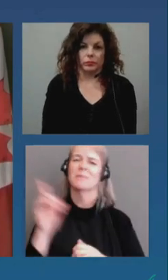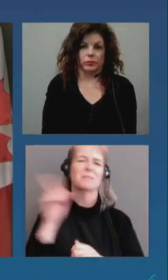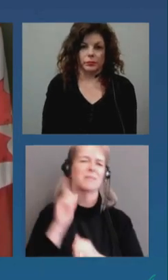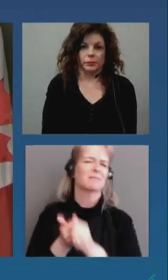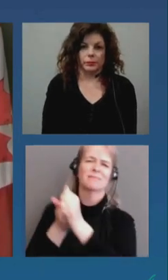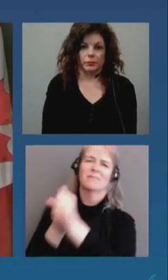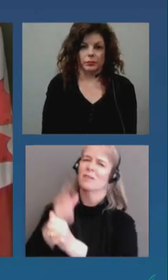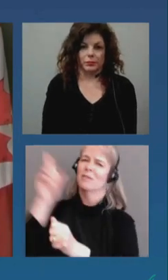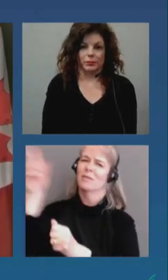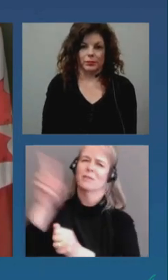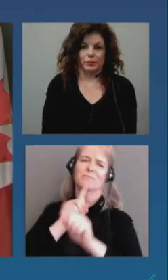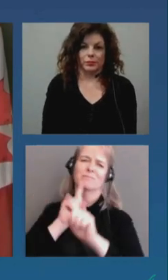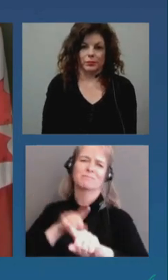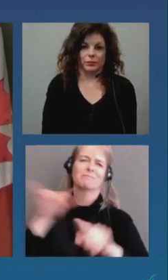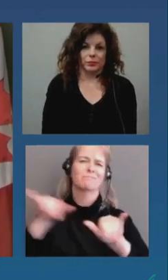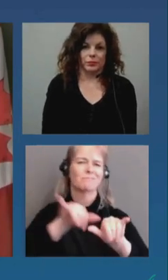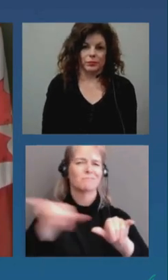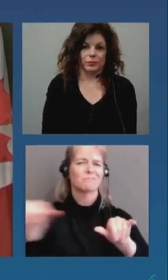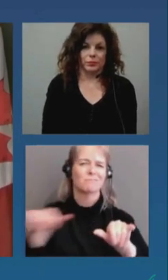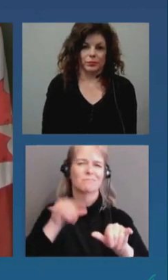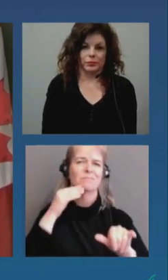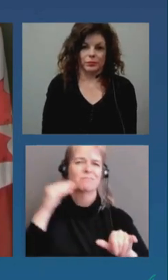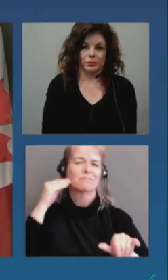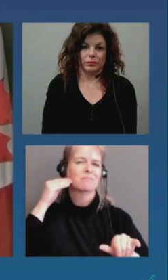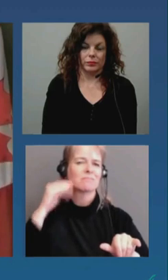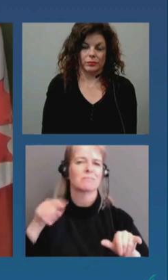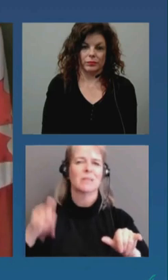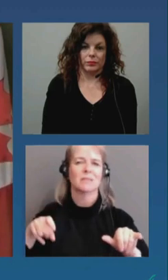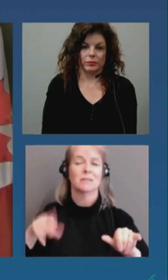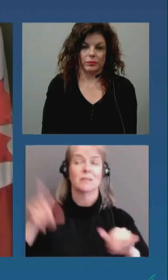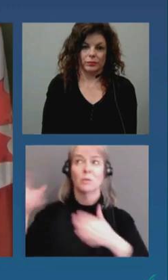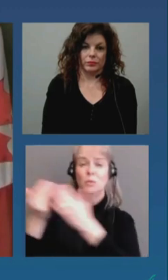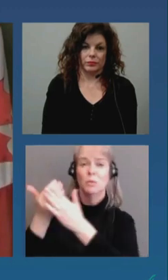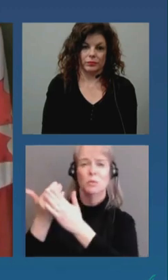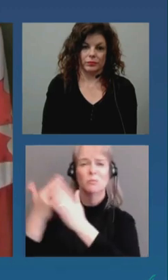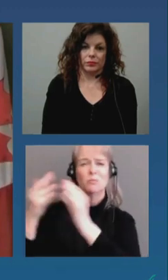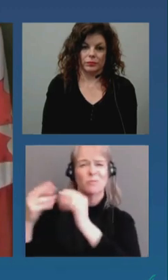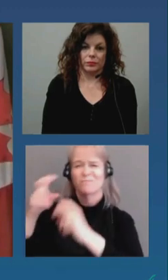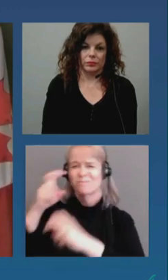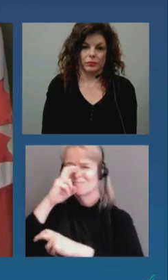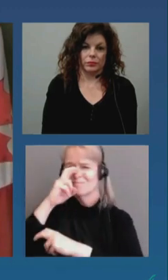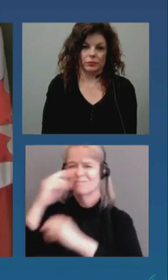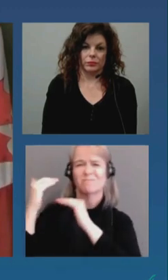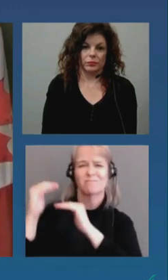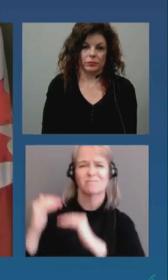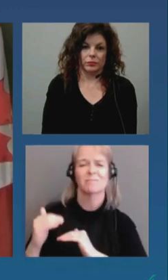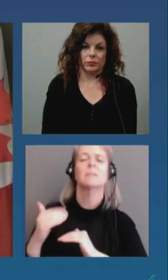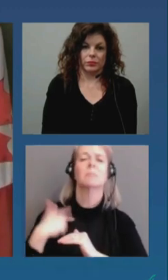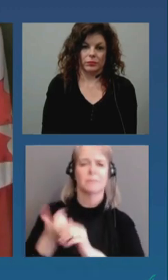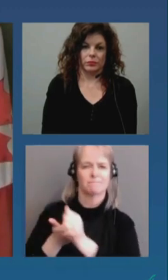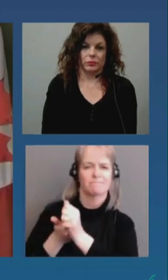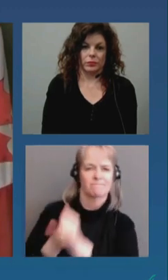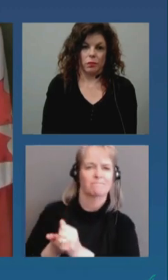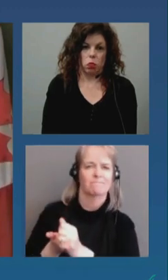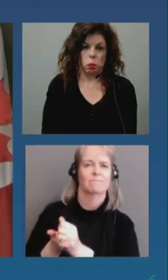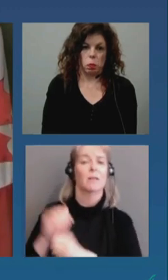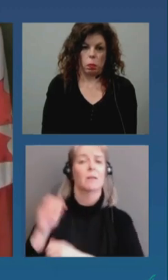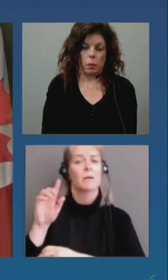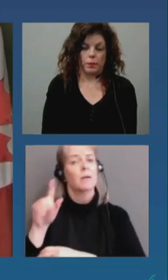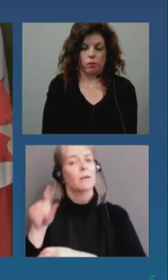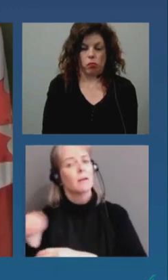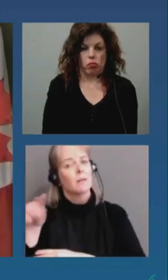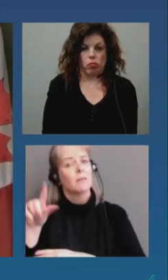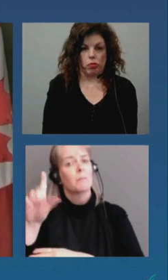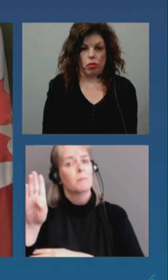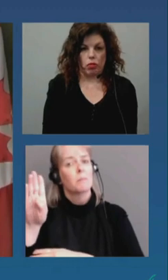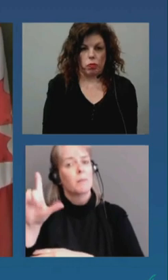and restrict and the new restrictions for in our public health guidelines bylaw and regulatory services will continue